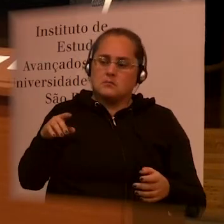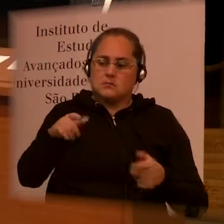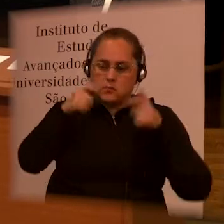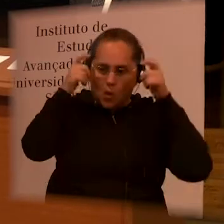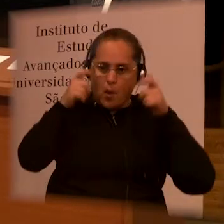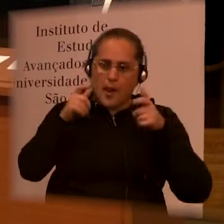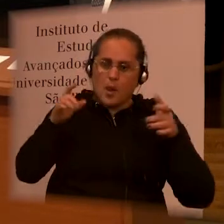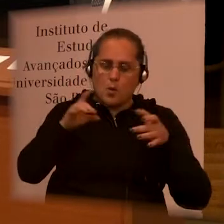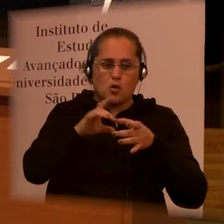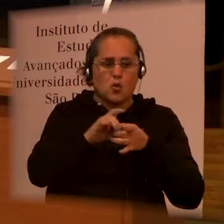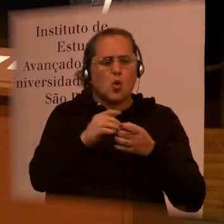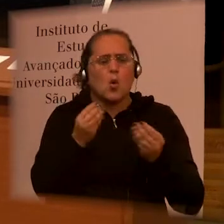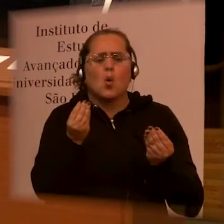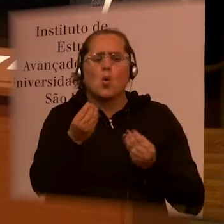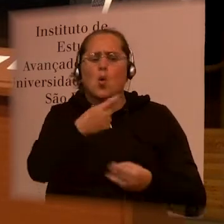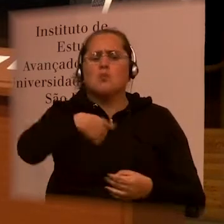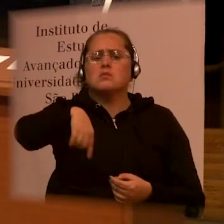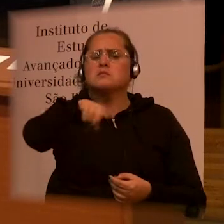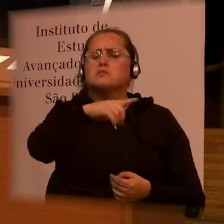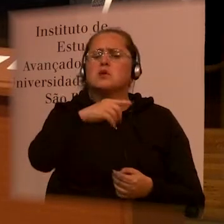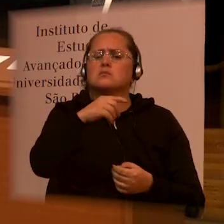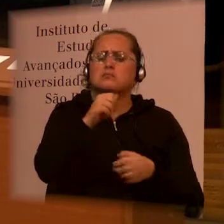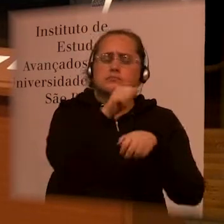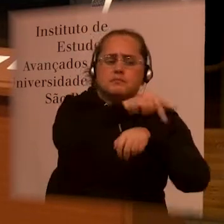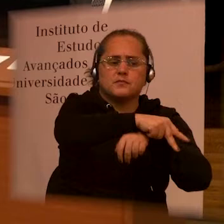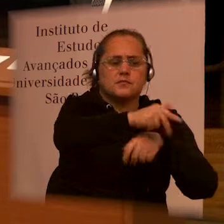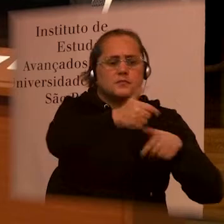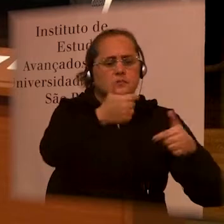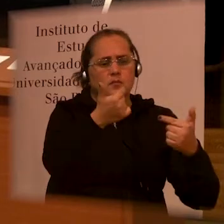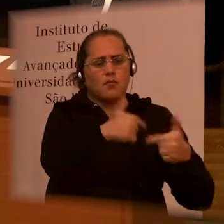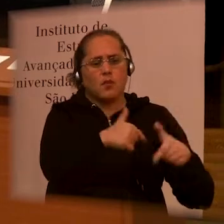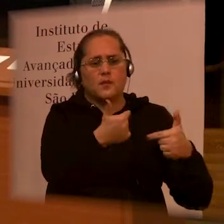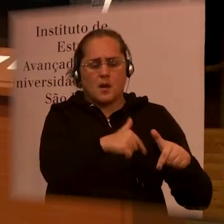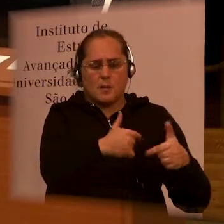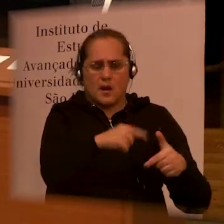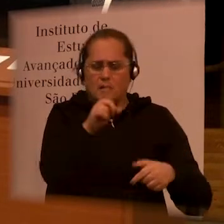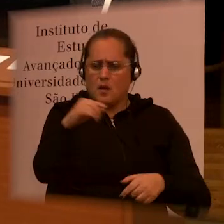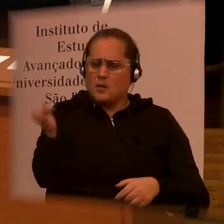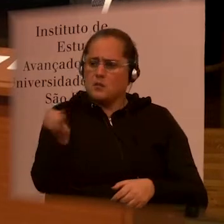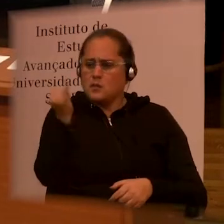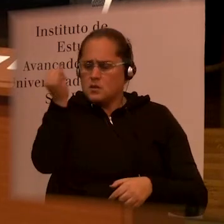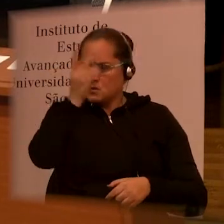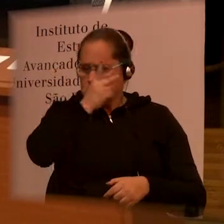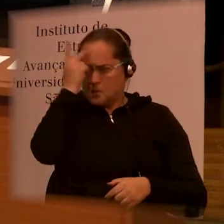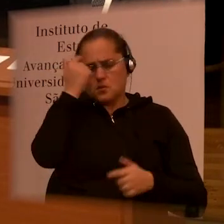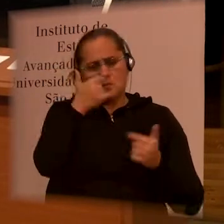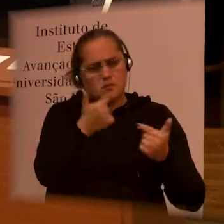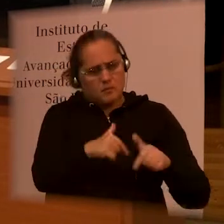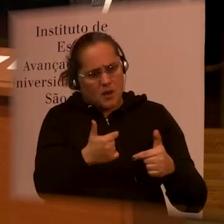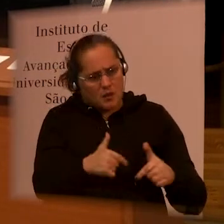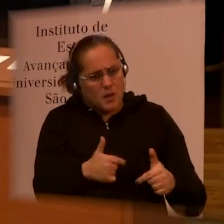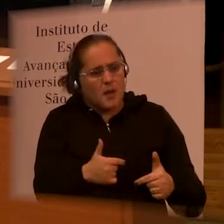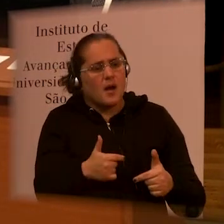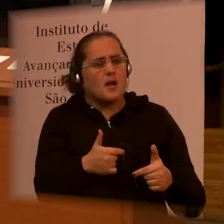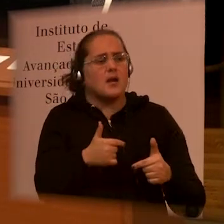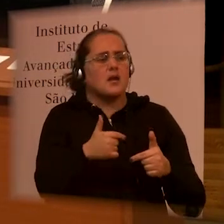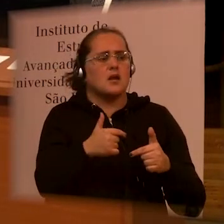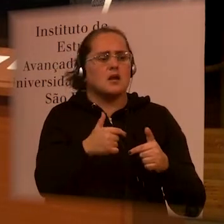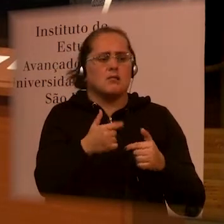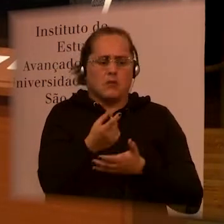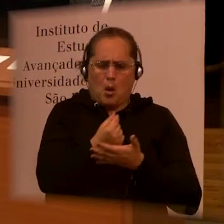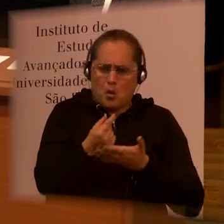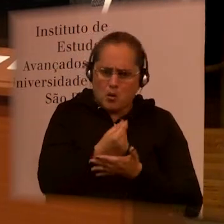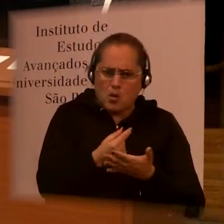work. And I think it's very important to get people to work from an economics perspective, from an inclusion perspective, from a rights